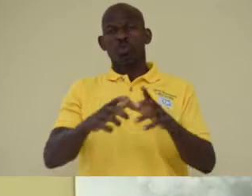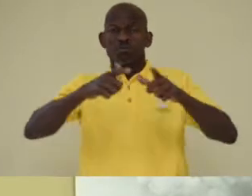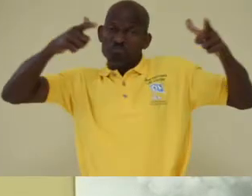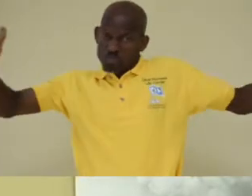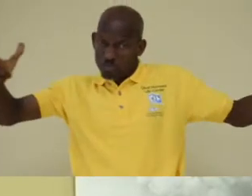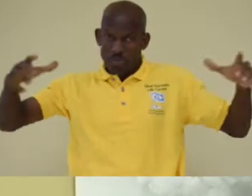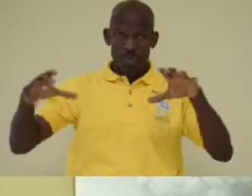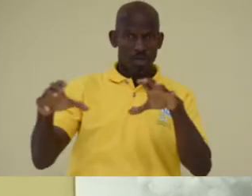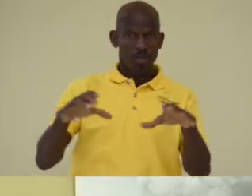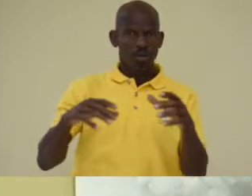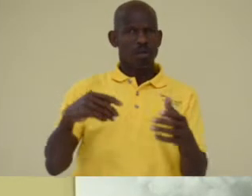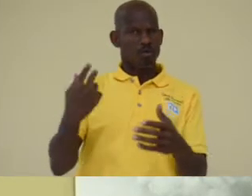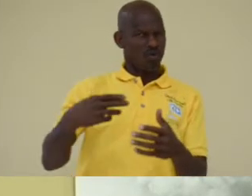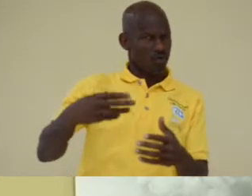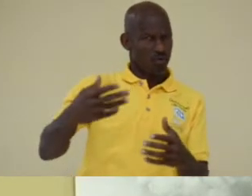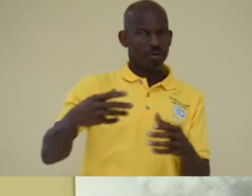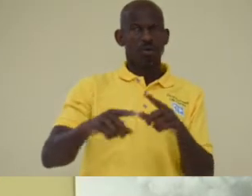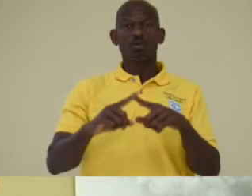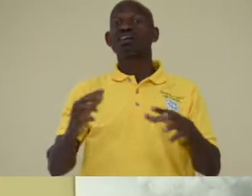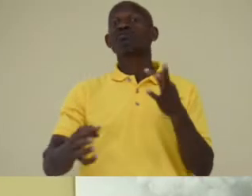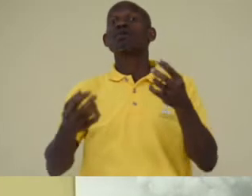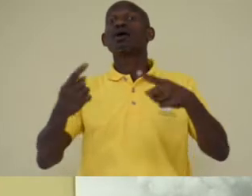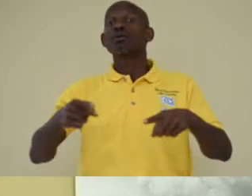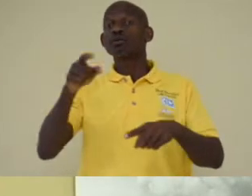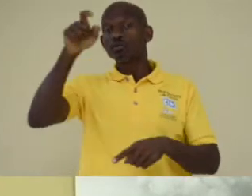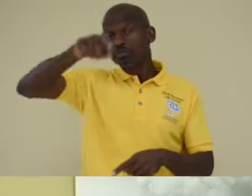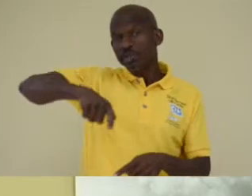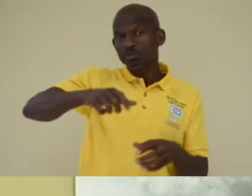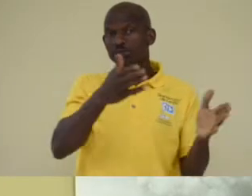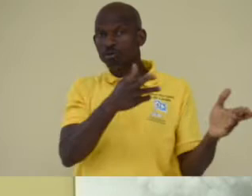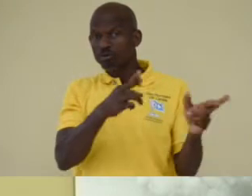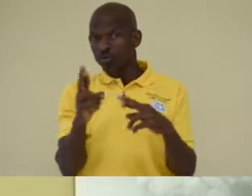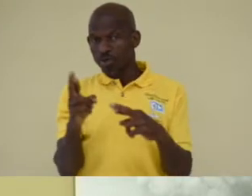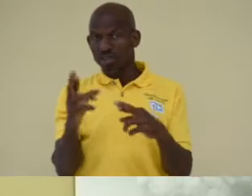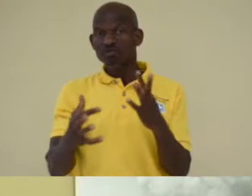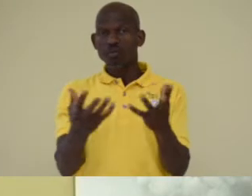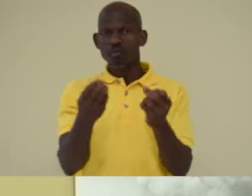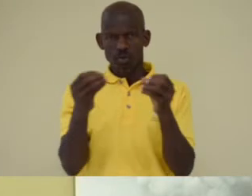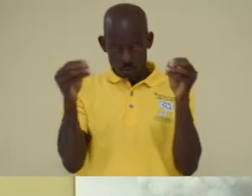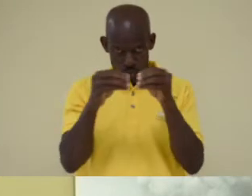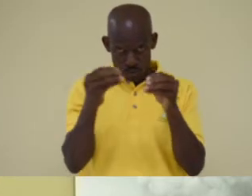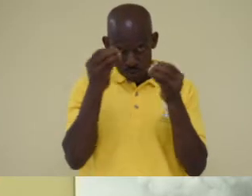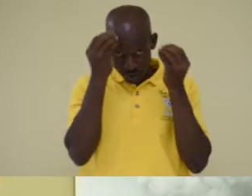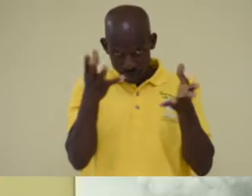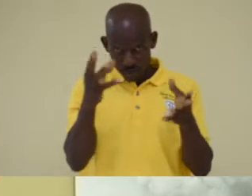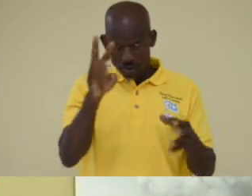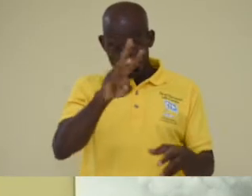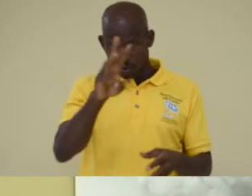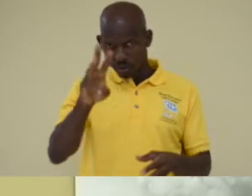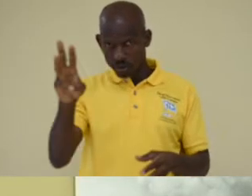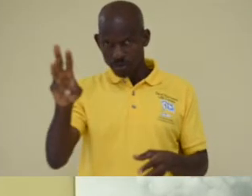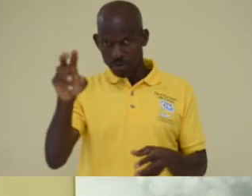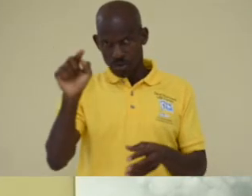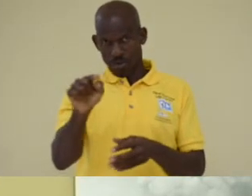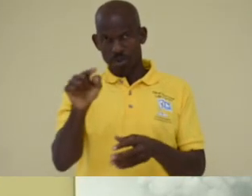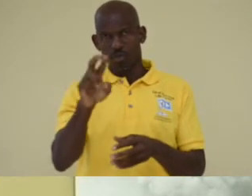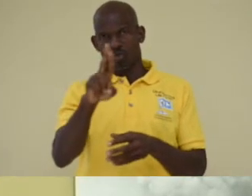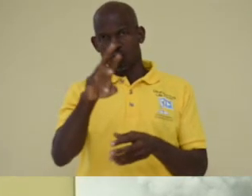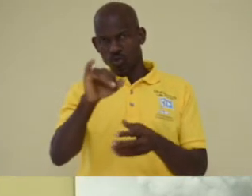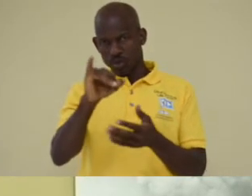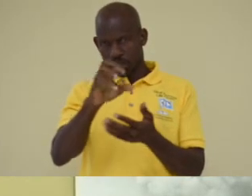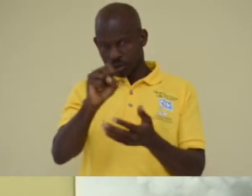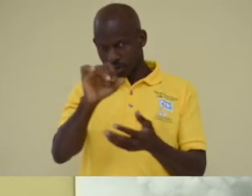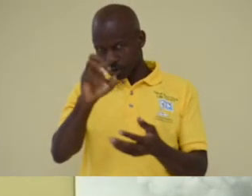occur frequently, when they do, you best be prepared. For more information, please visit www.Useismic